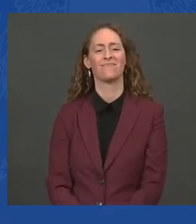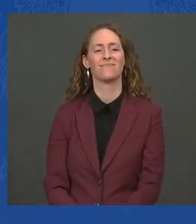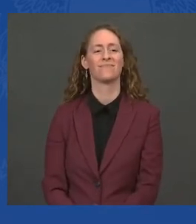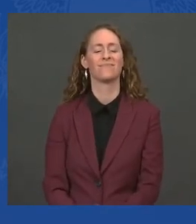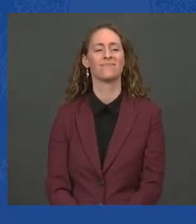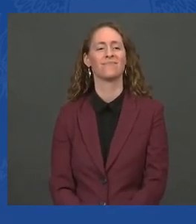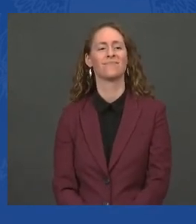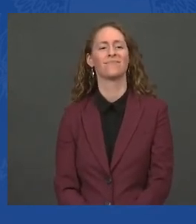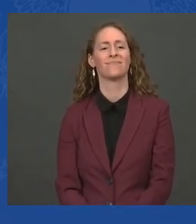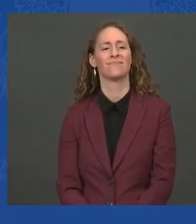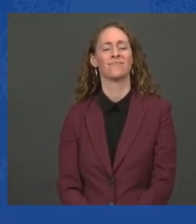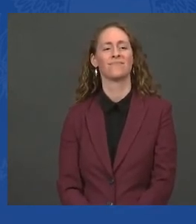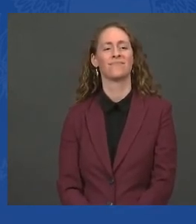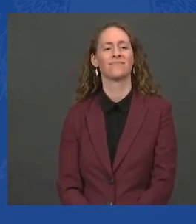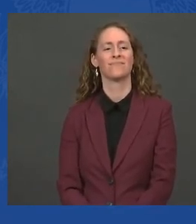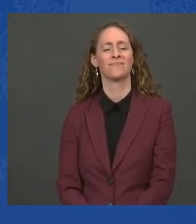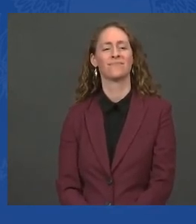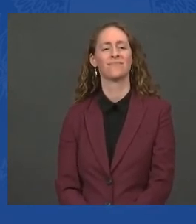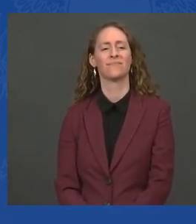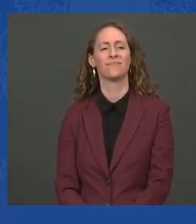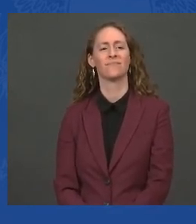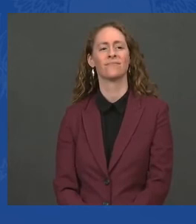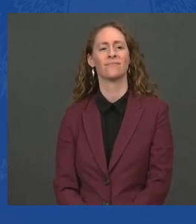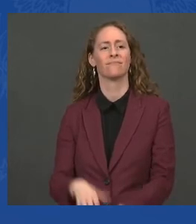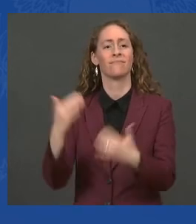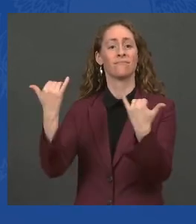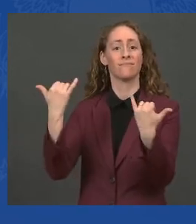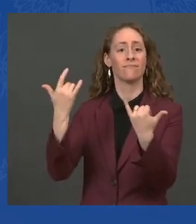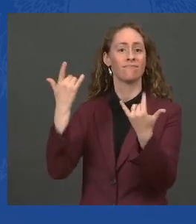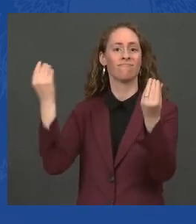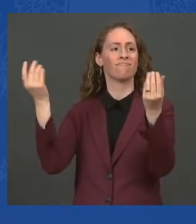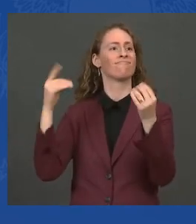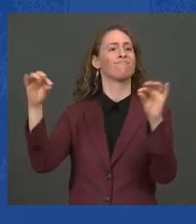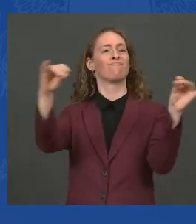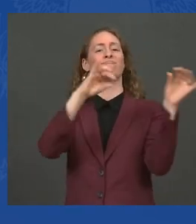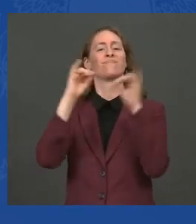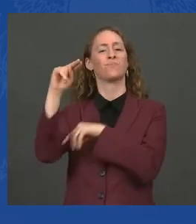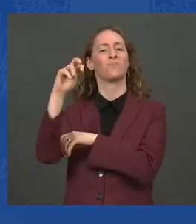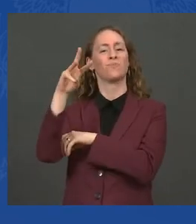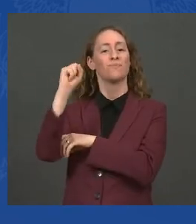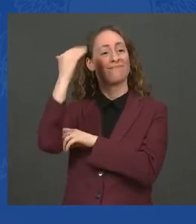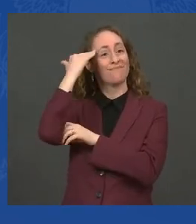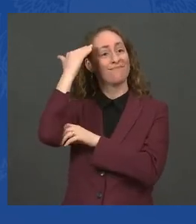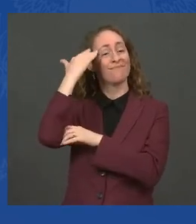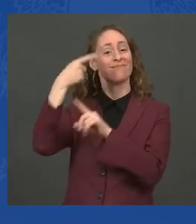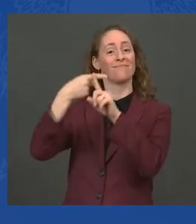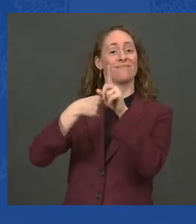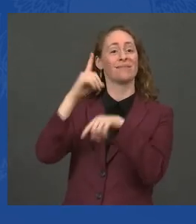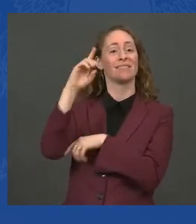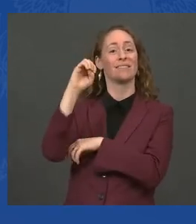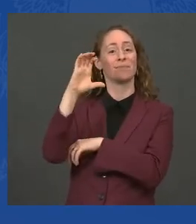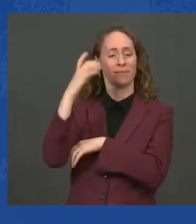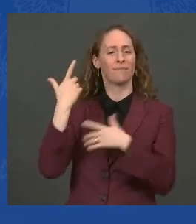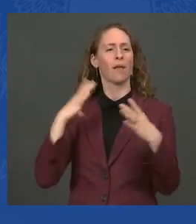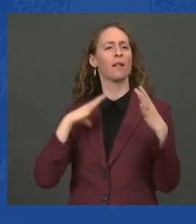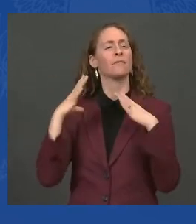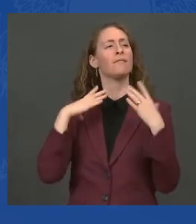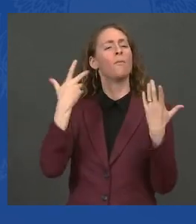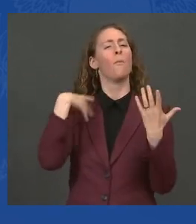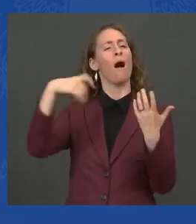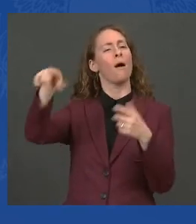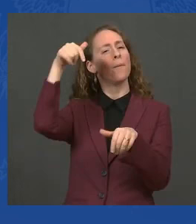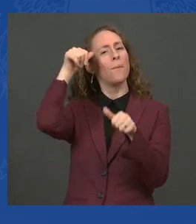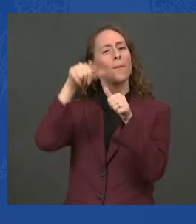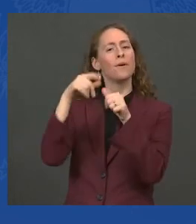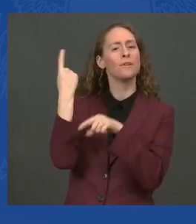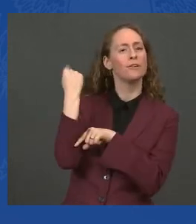on the year gone by and look ahead and begin to imagine the new year to come. This year, we can reflect on an